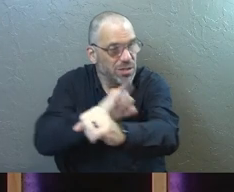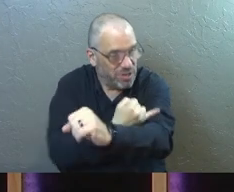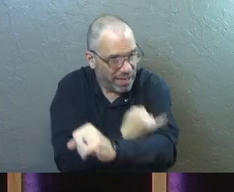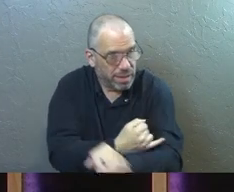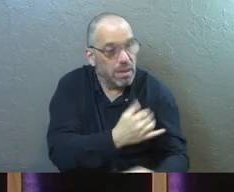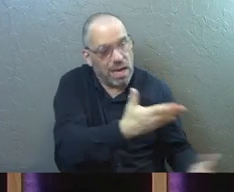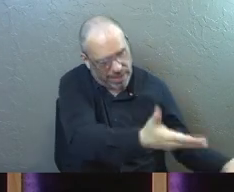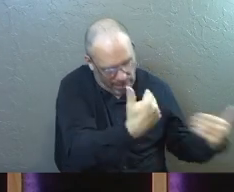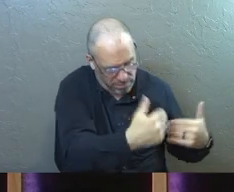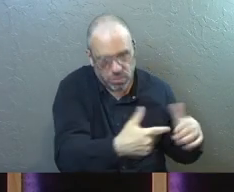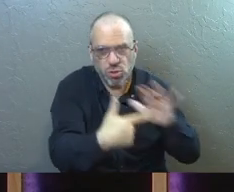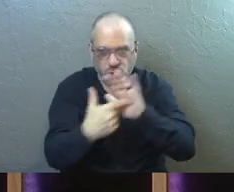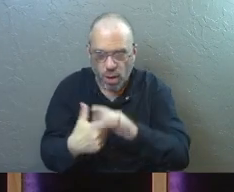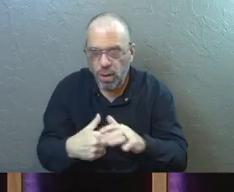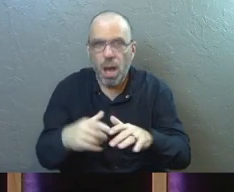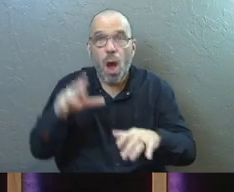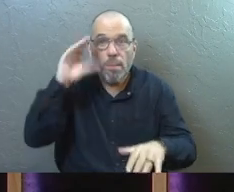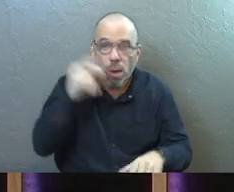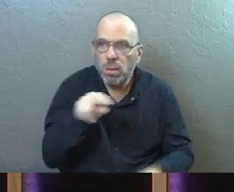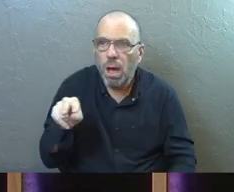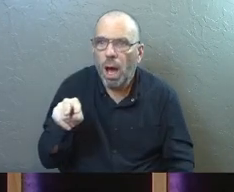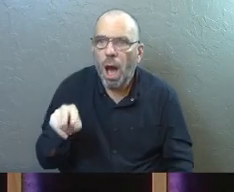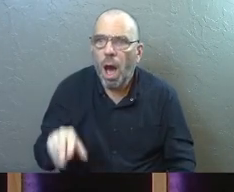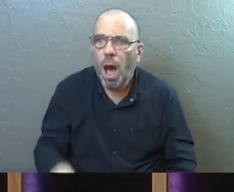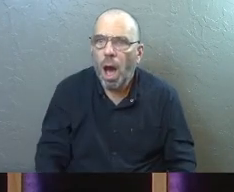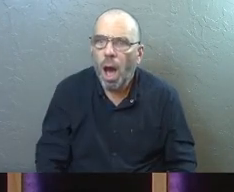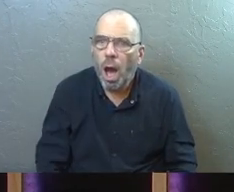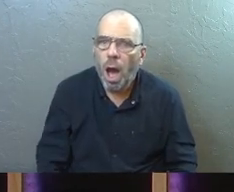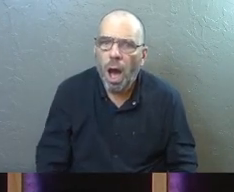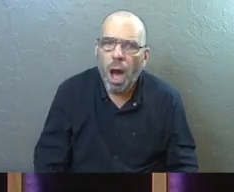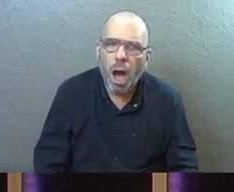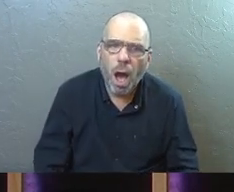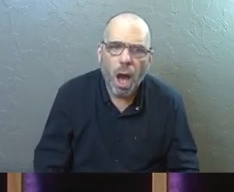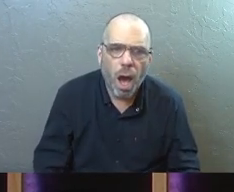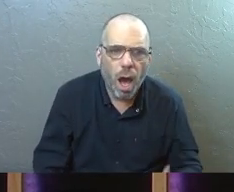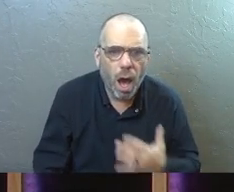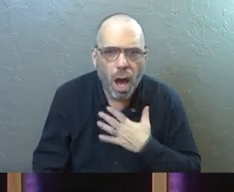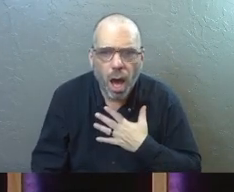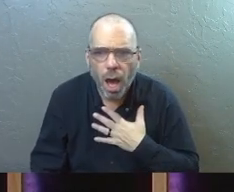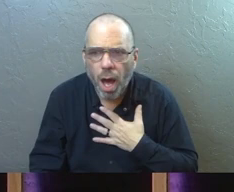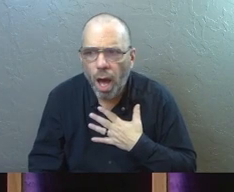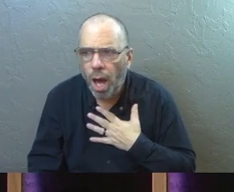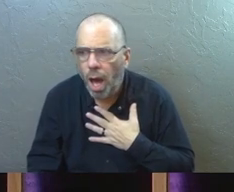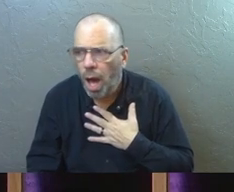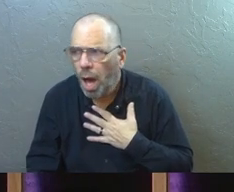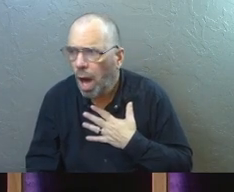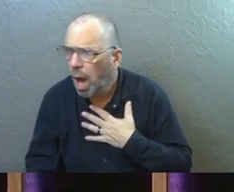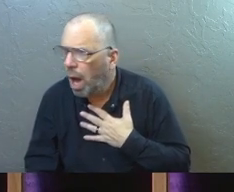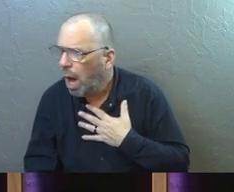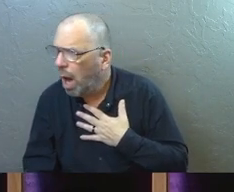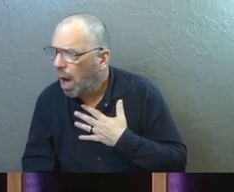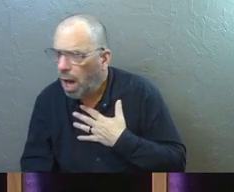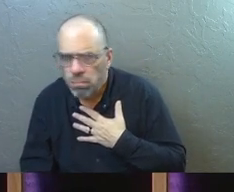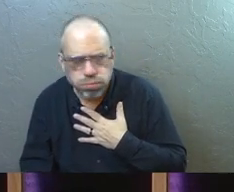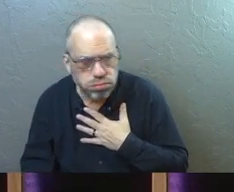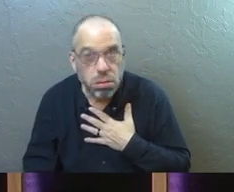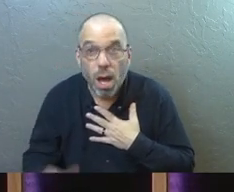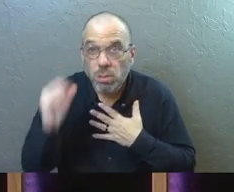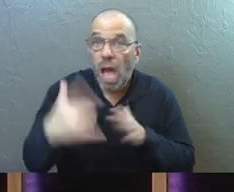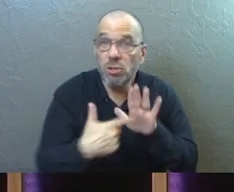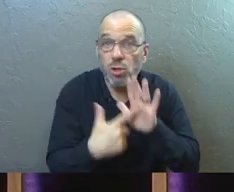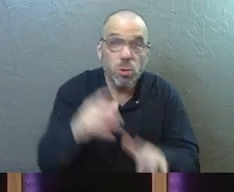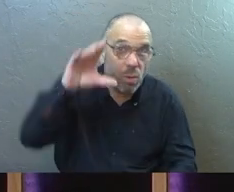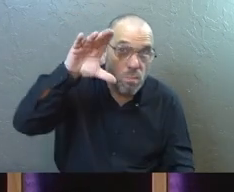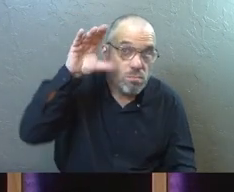the land. It's like his very own tour guide in God form. It's crazy. And God shows it to him.